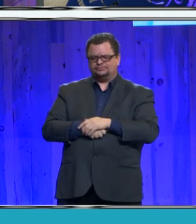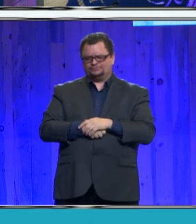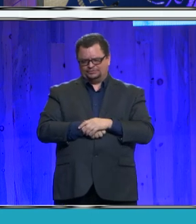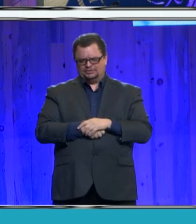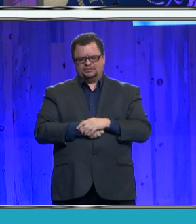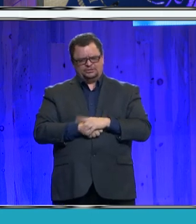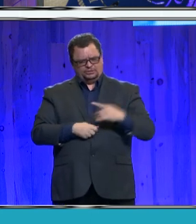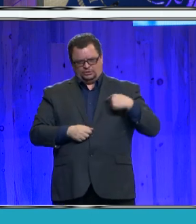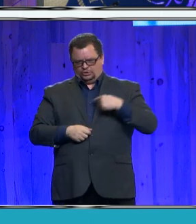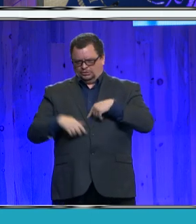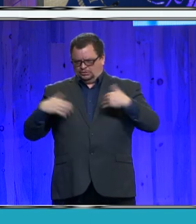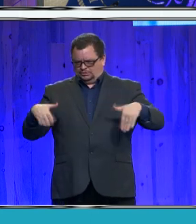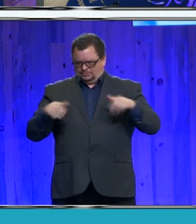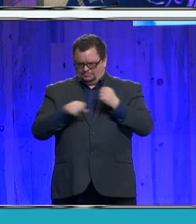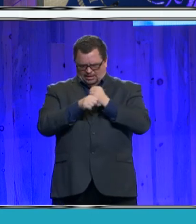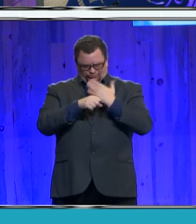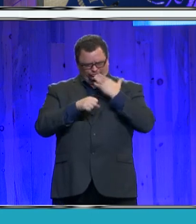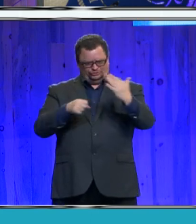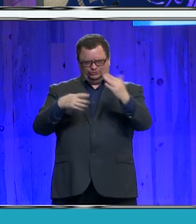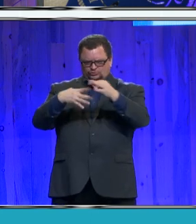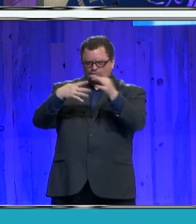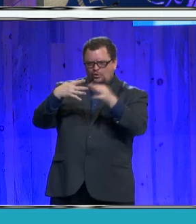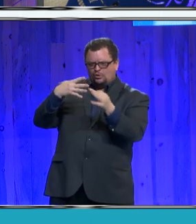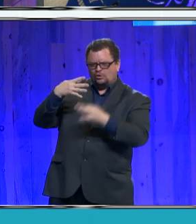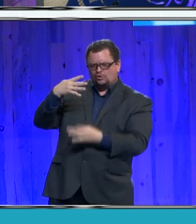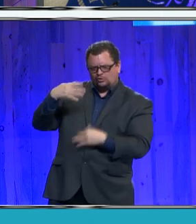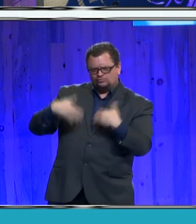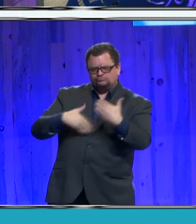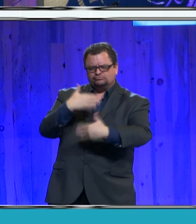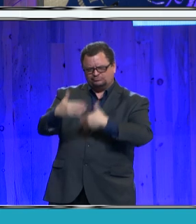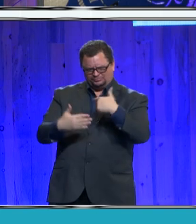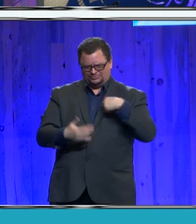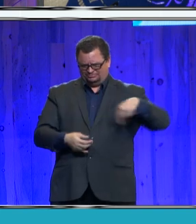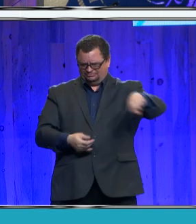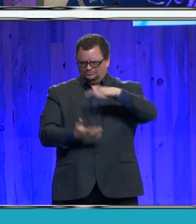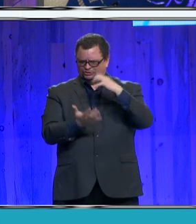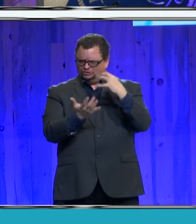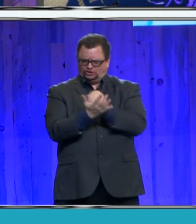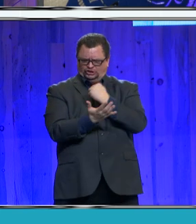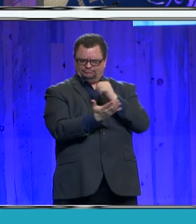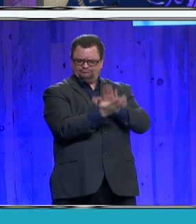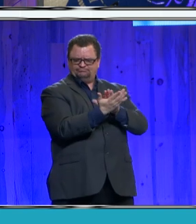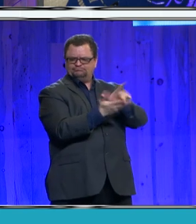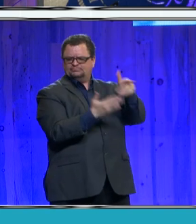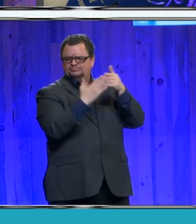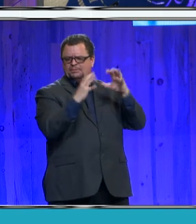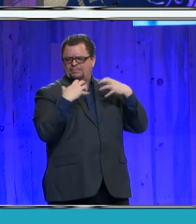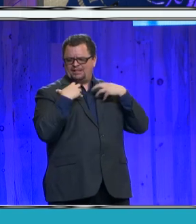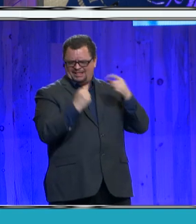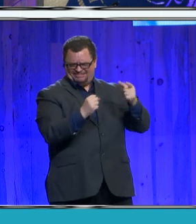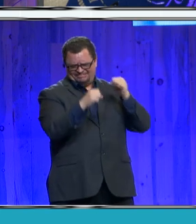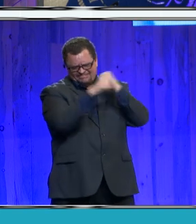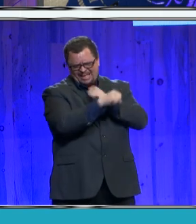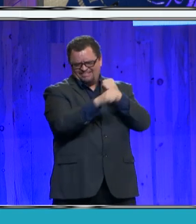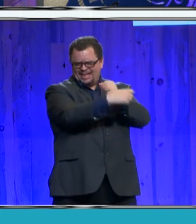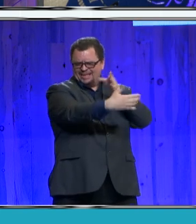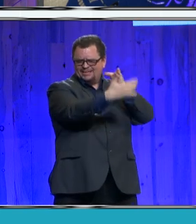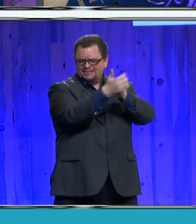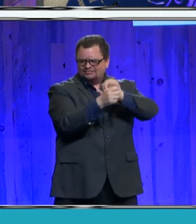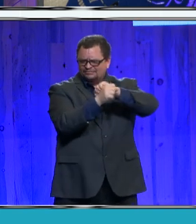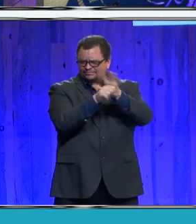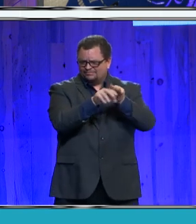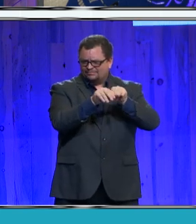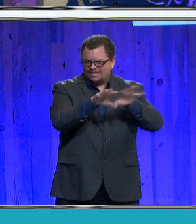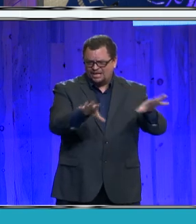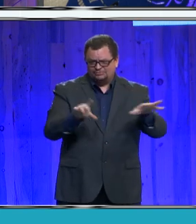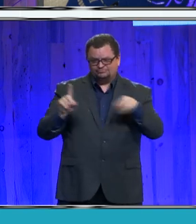While many deserve credit for the successes in the fight against COVID, none deserve more than Susan Whelan and her